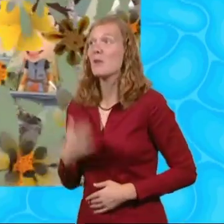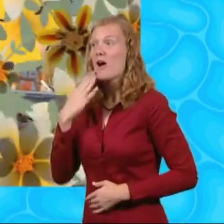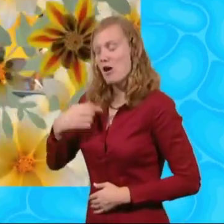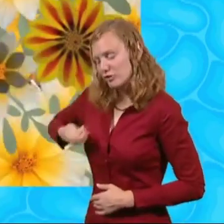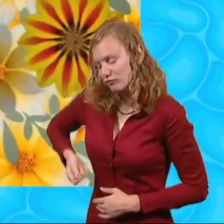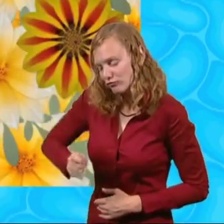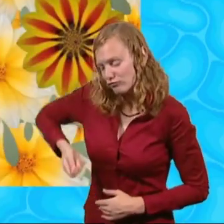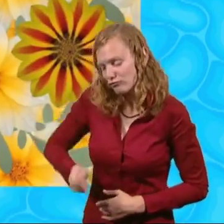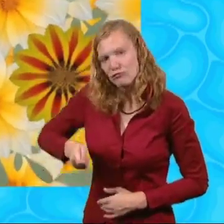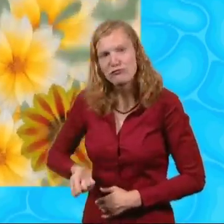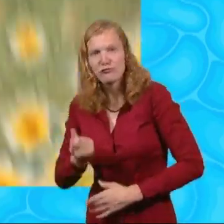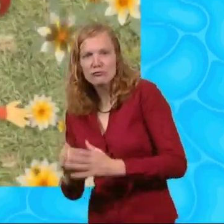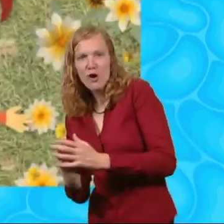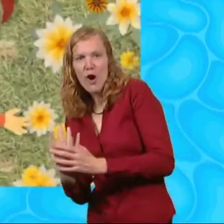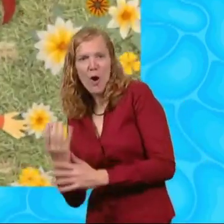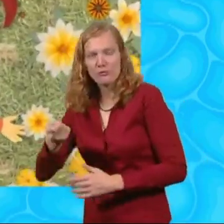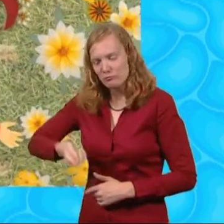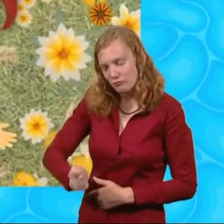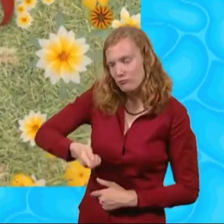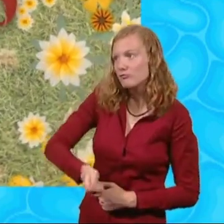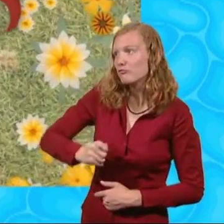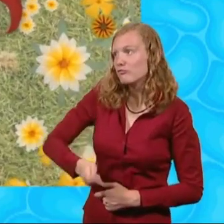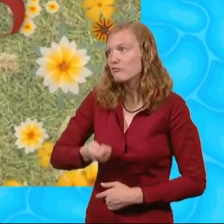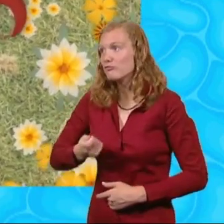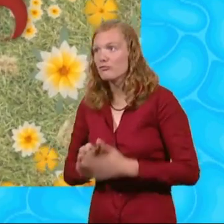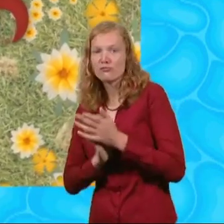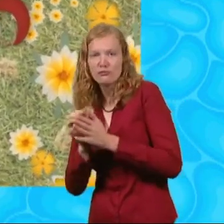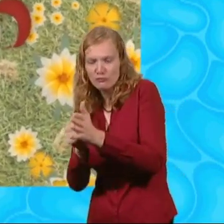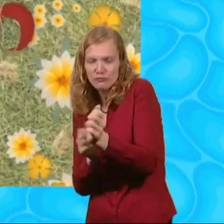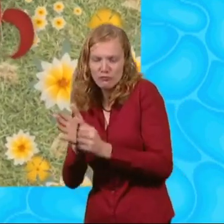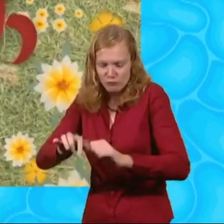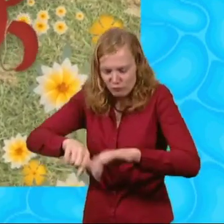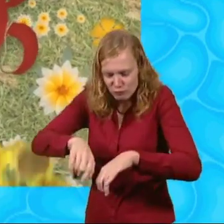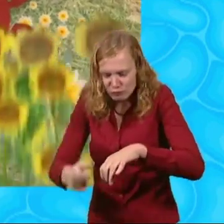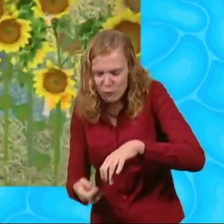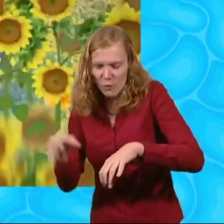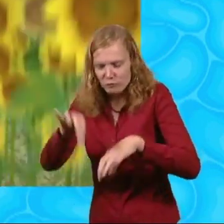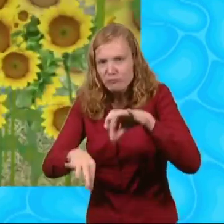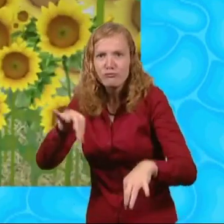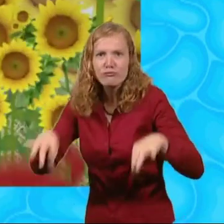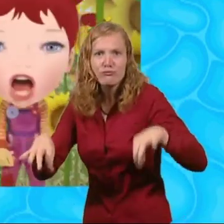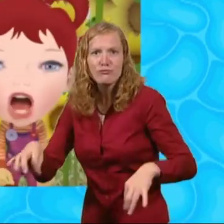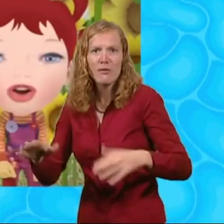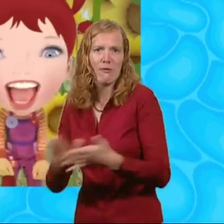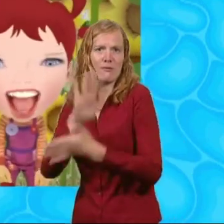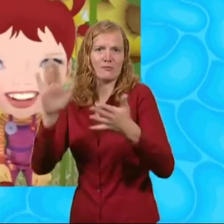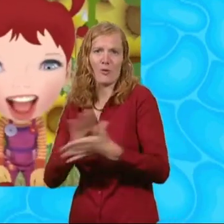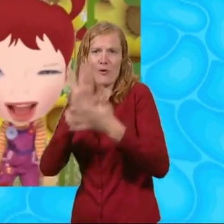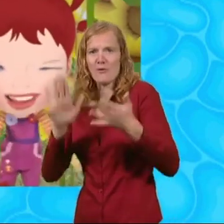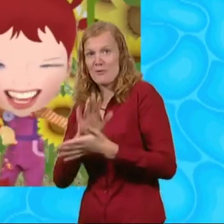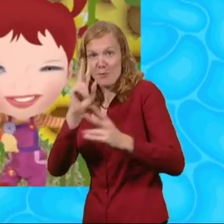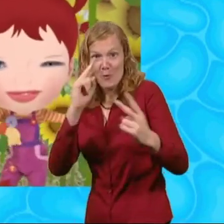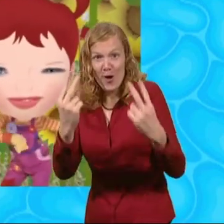when I get grubby Go get grubby Look at me, I'm grubby Go get grubby Go get